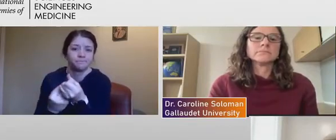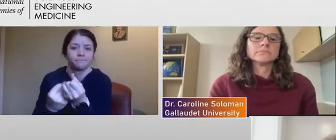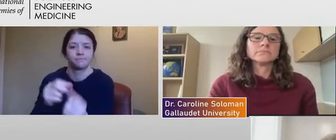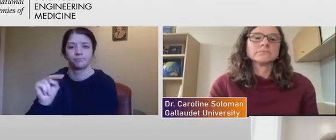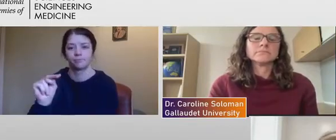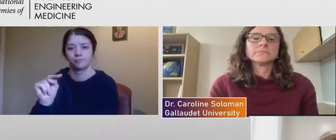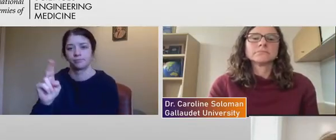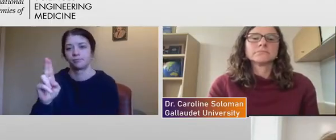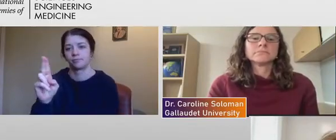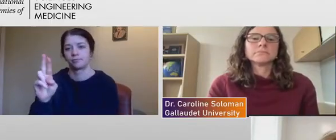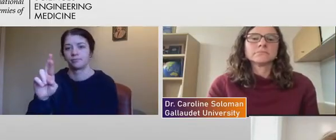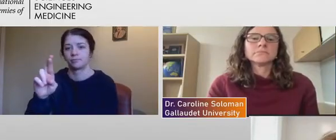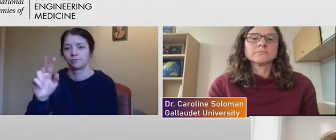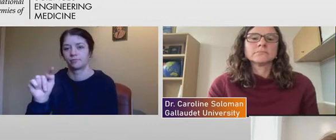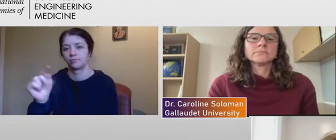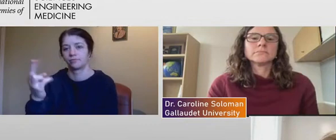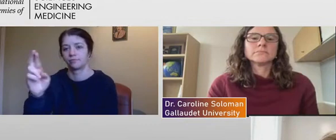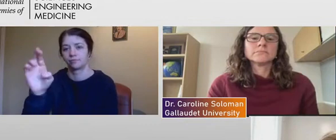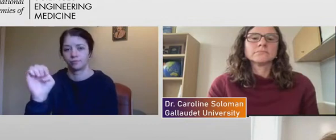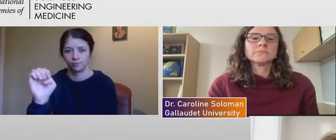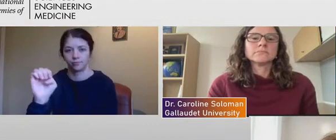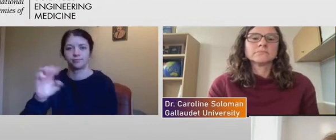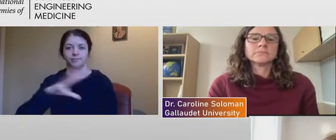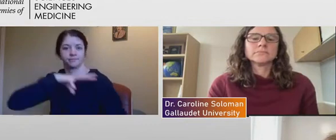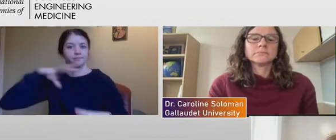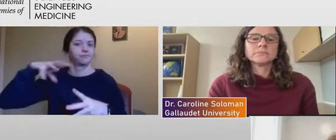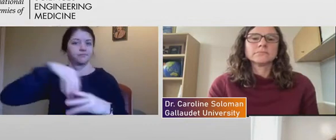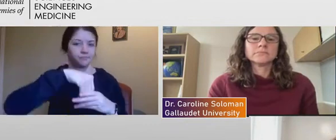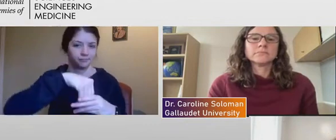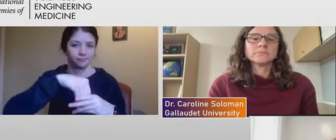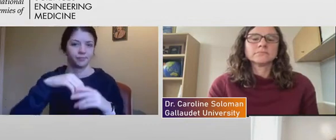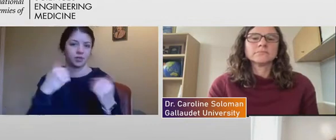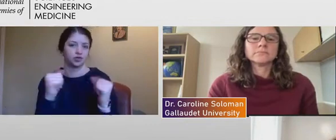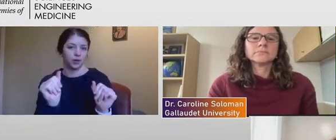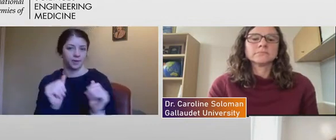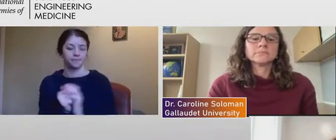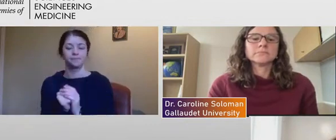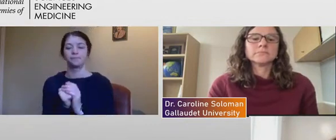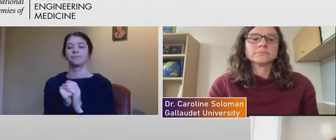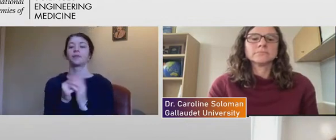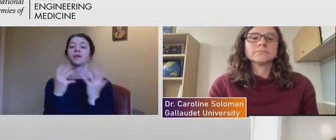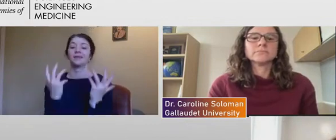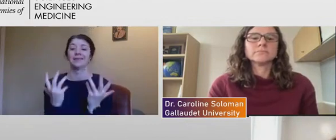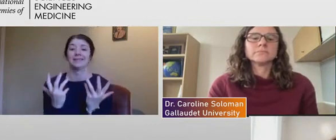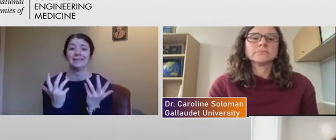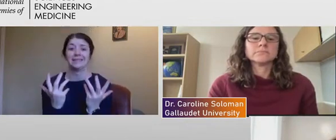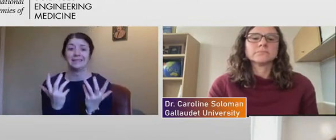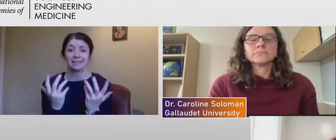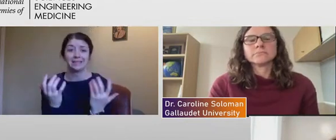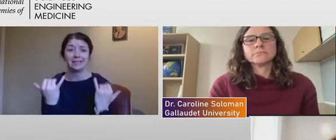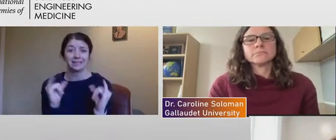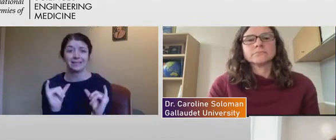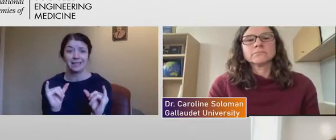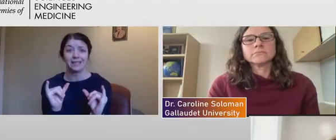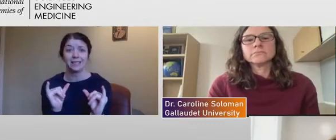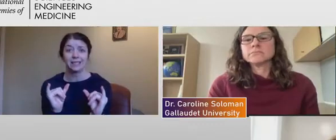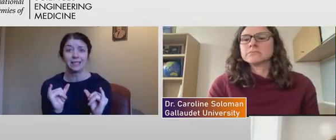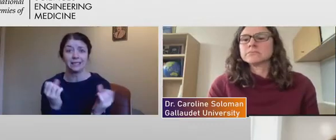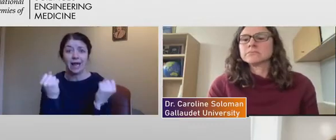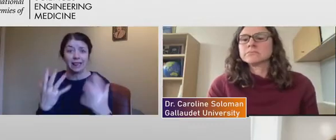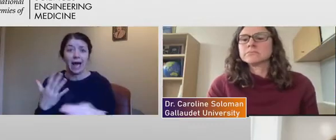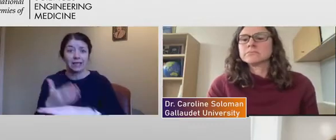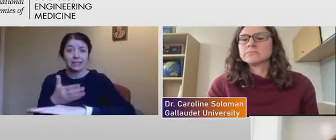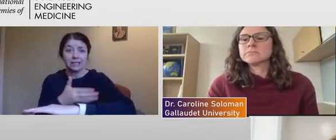you know, try to include, but, um, yeah, we're still have a lot of ways to, you know,